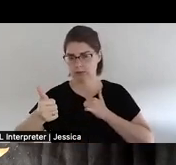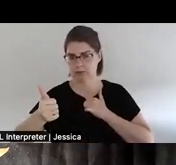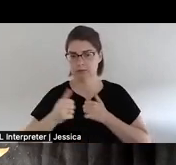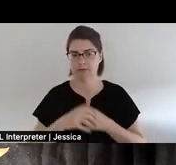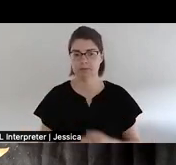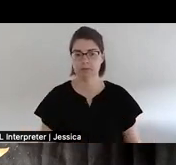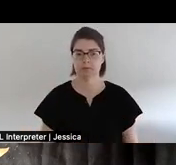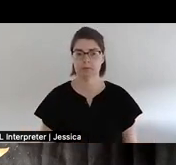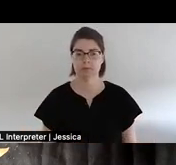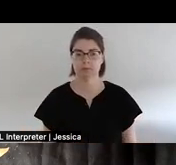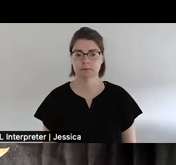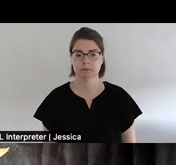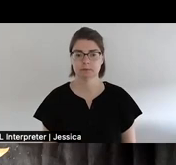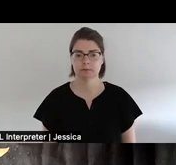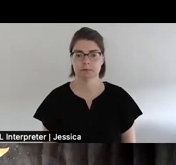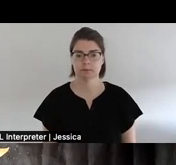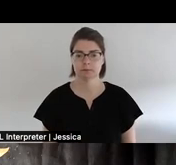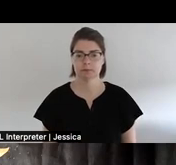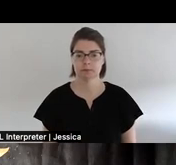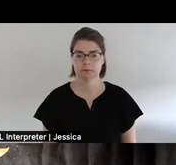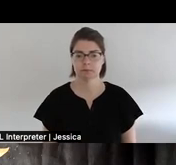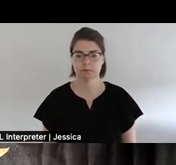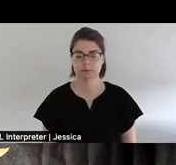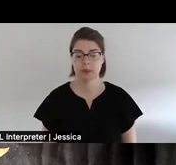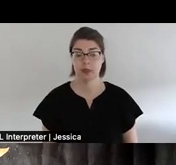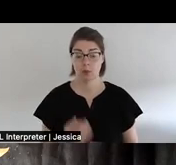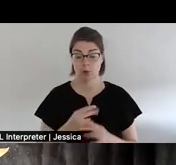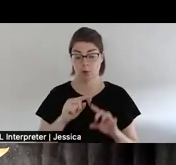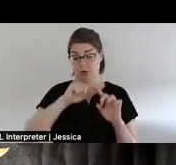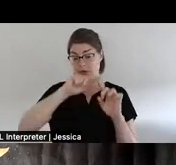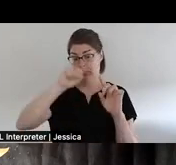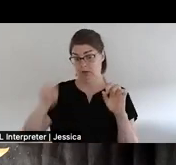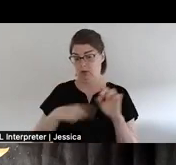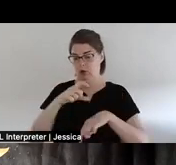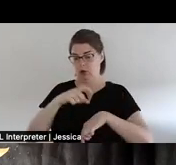And then moving clockwise, going to your left.